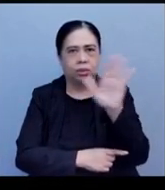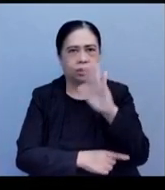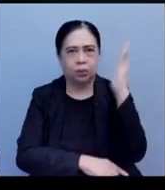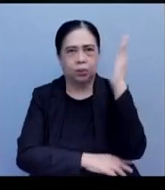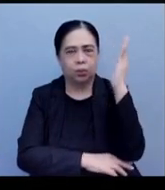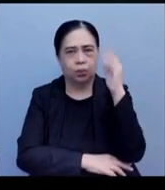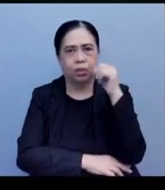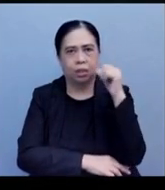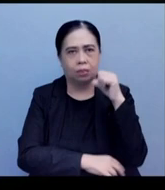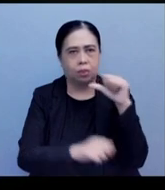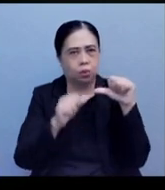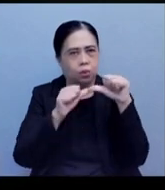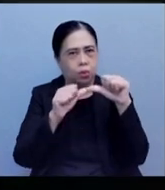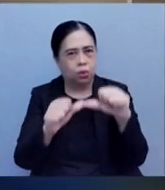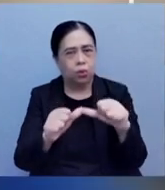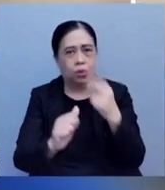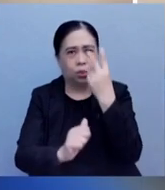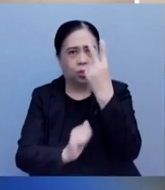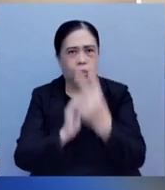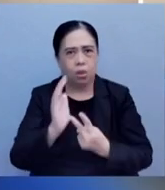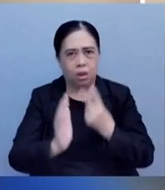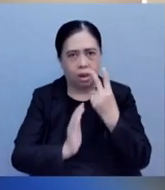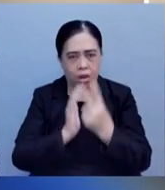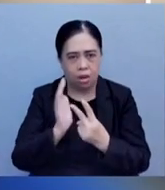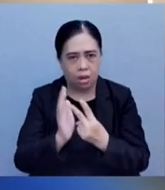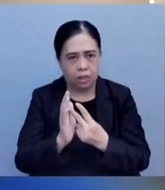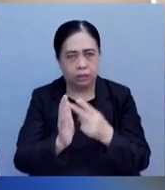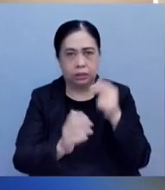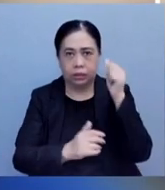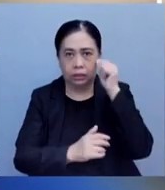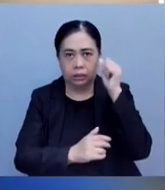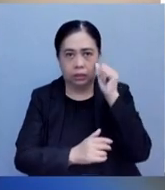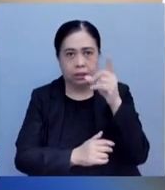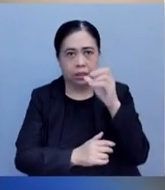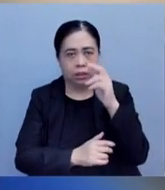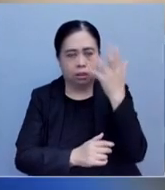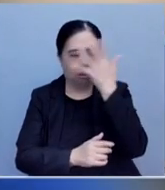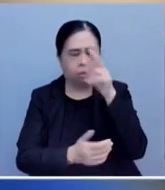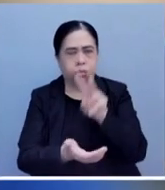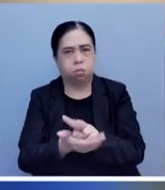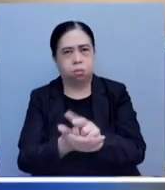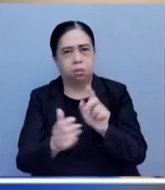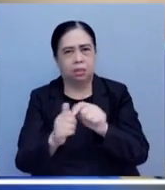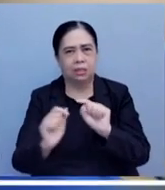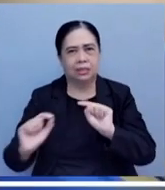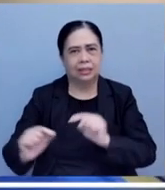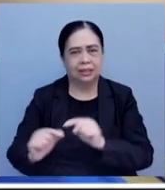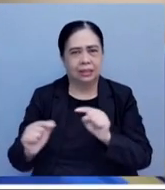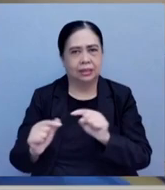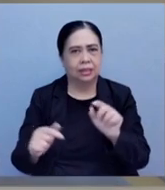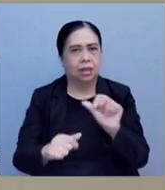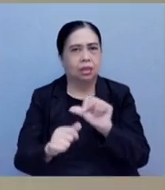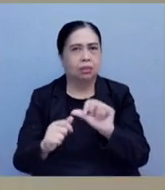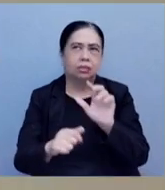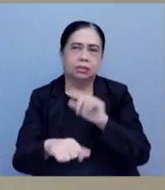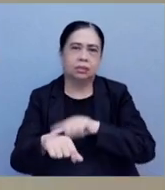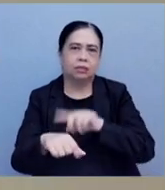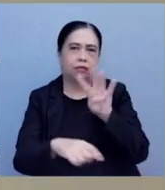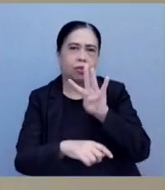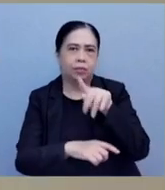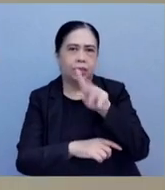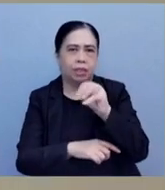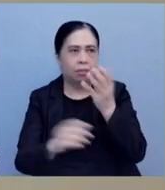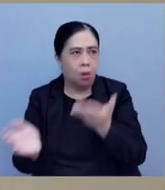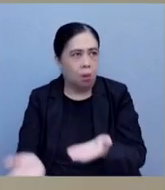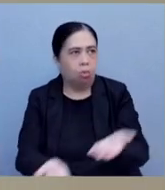and it lasted for two hours. Aldrin allegedly passed out due to his injuries at around 4 p.m. and was rushed